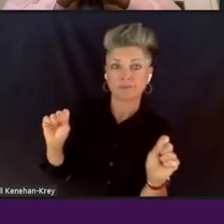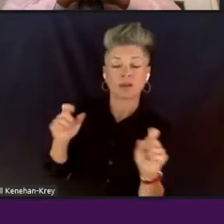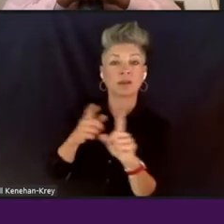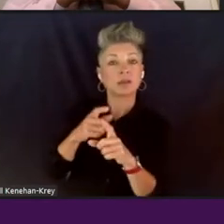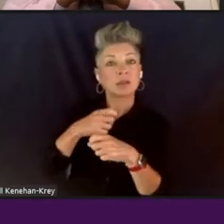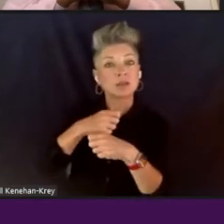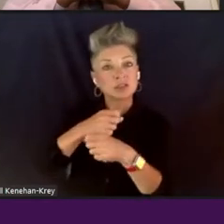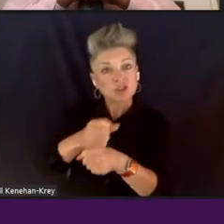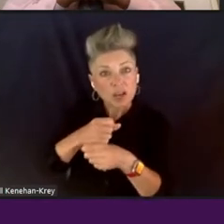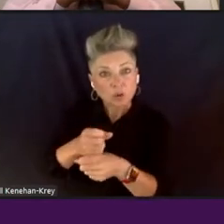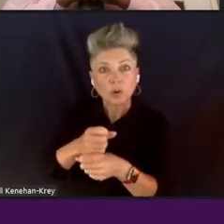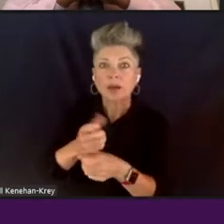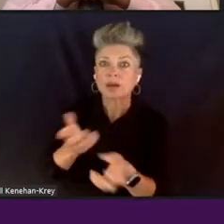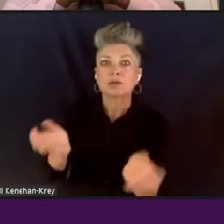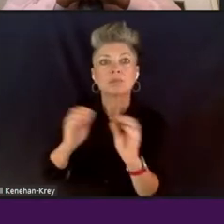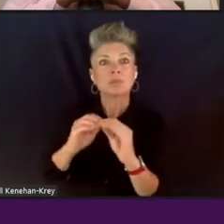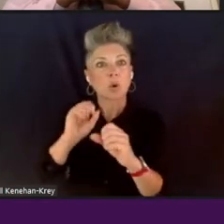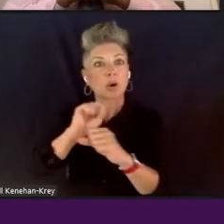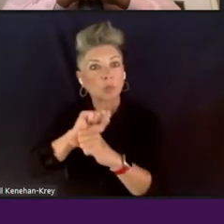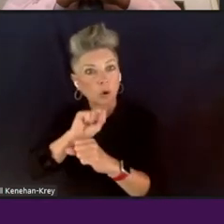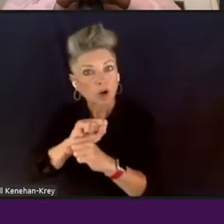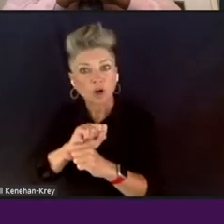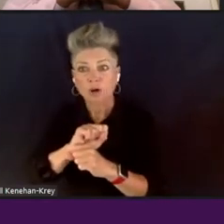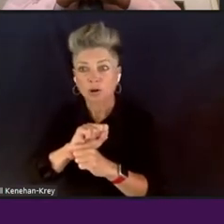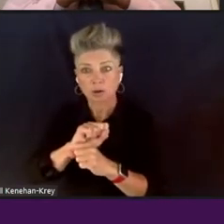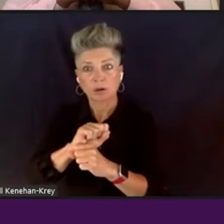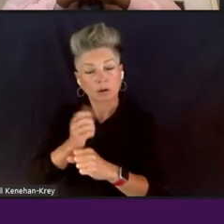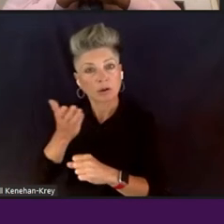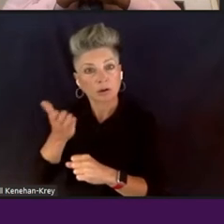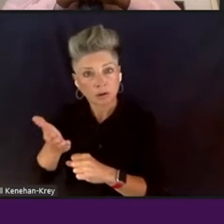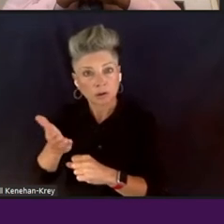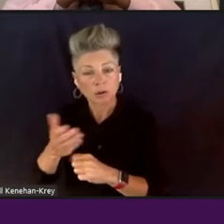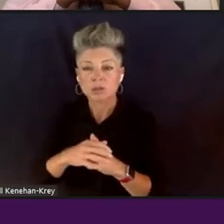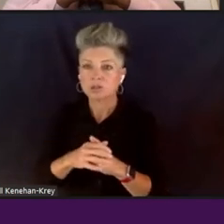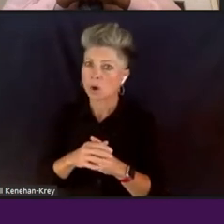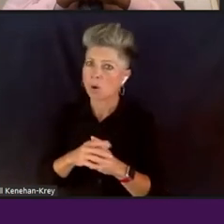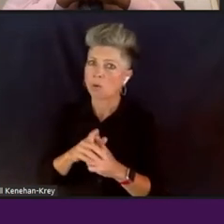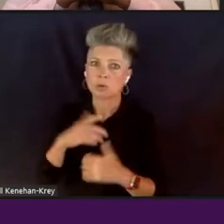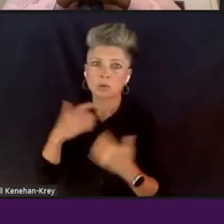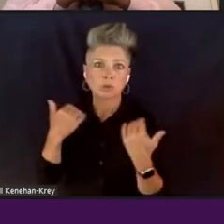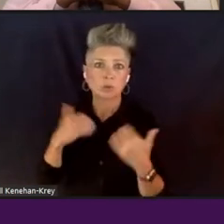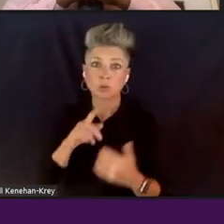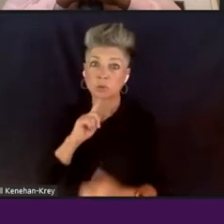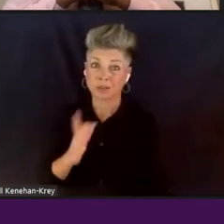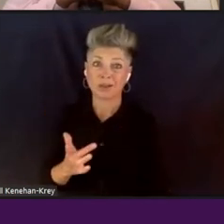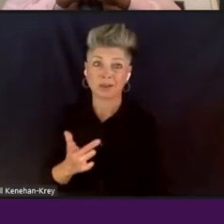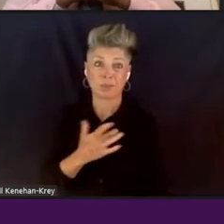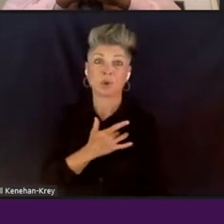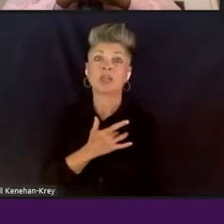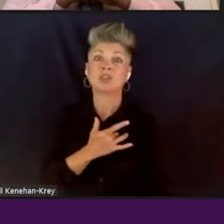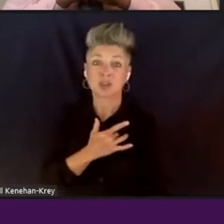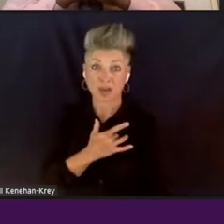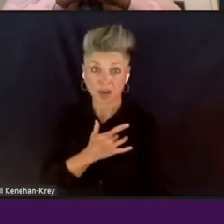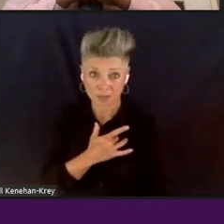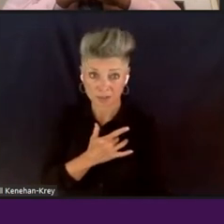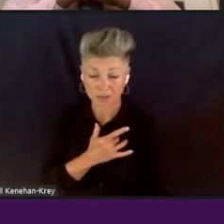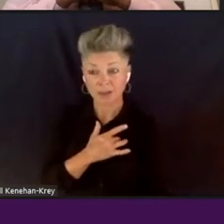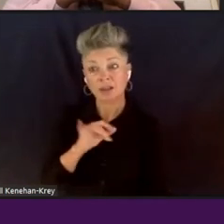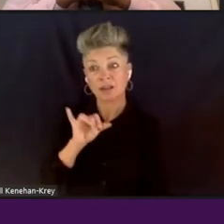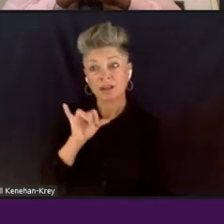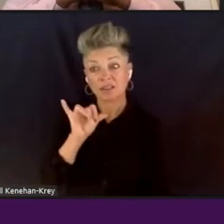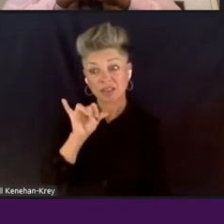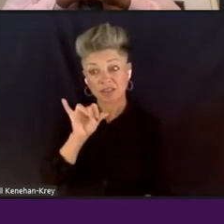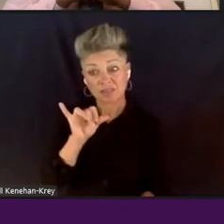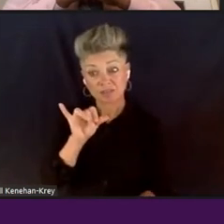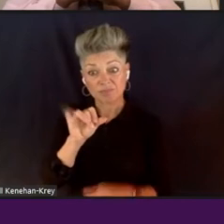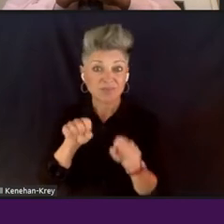the work that the work at hand. And so very appreciative that that extends as well to stations who